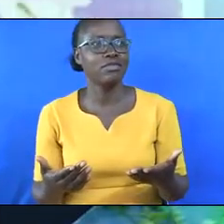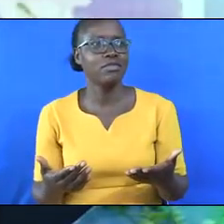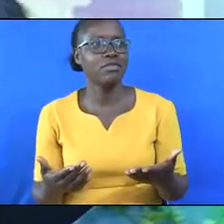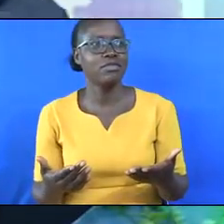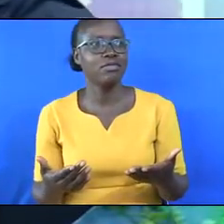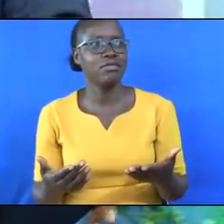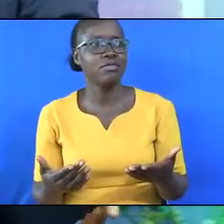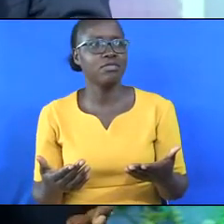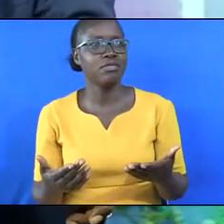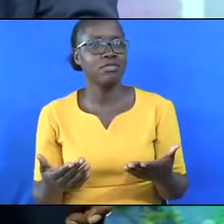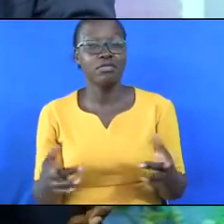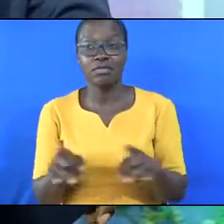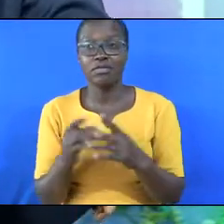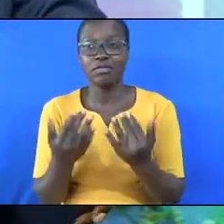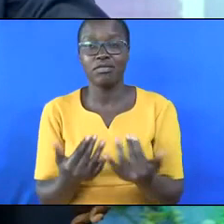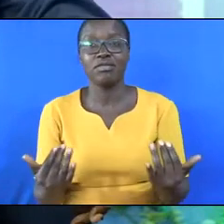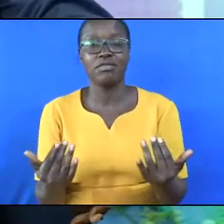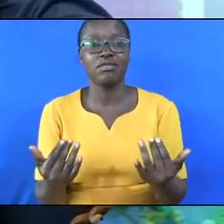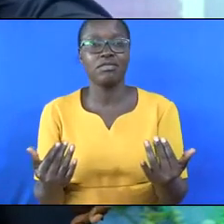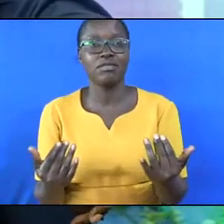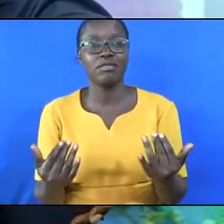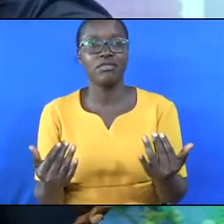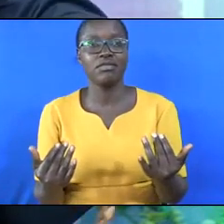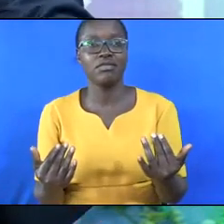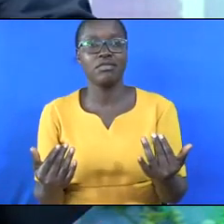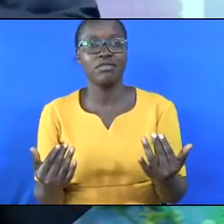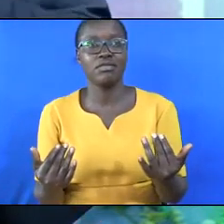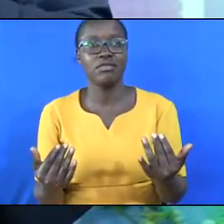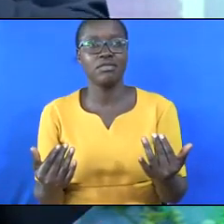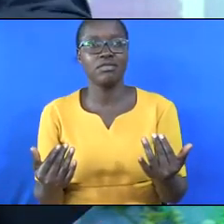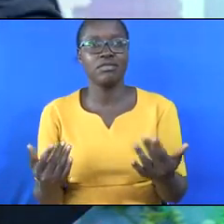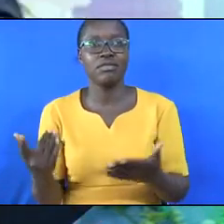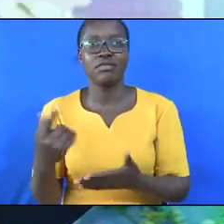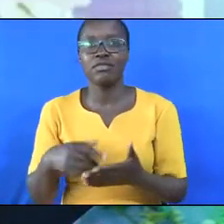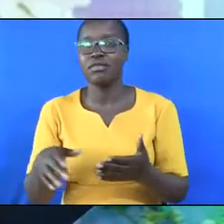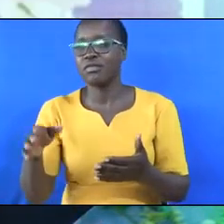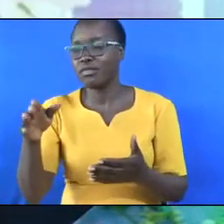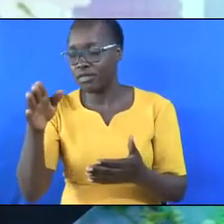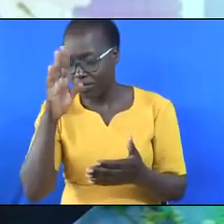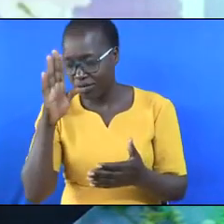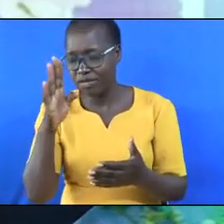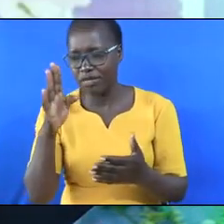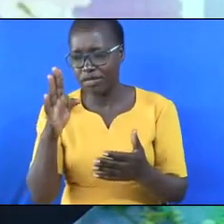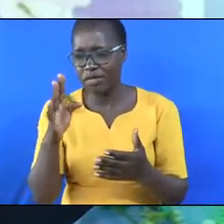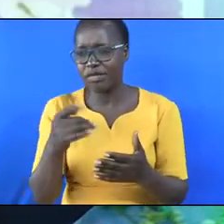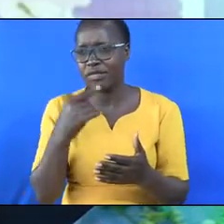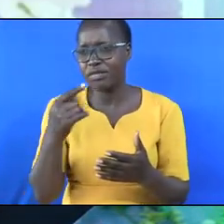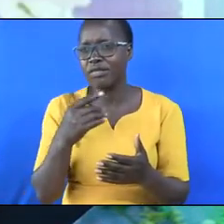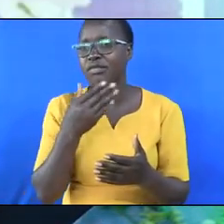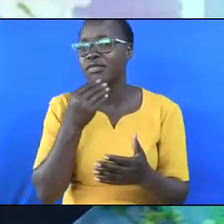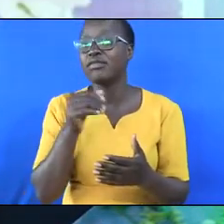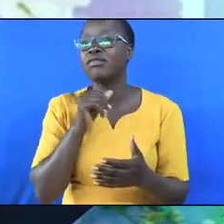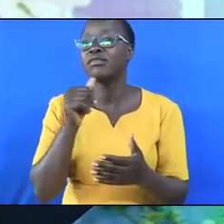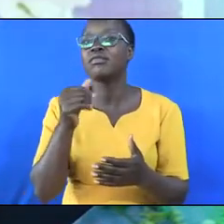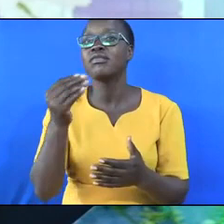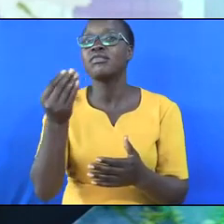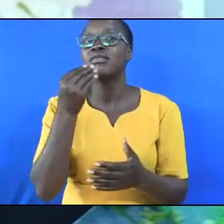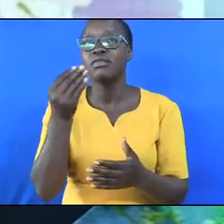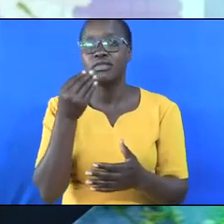The tragic thing is that what God explicitly told man not to eat